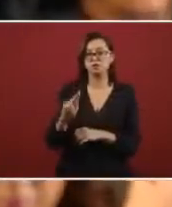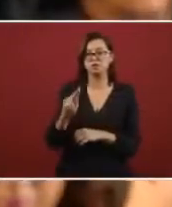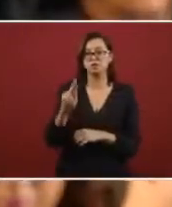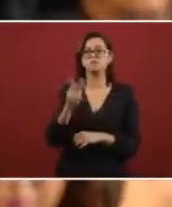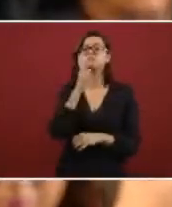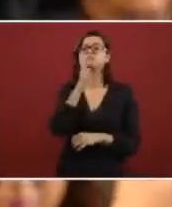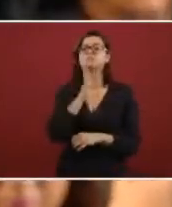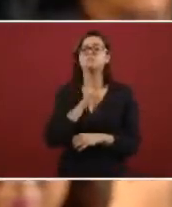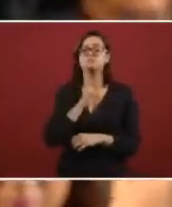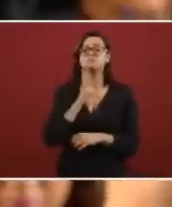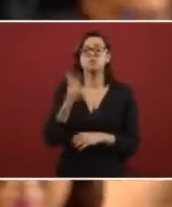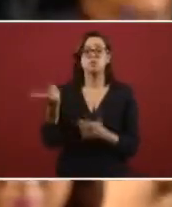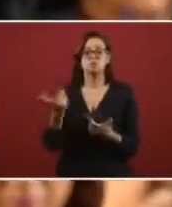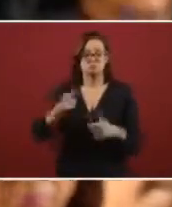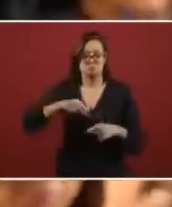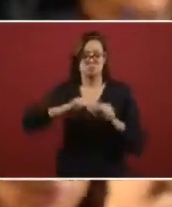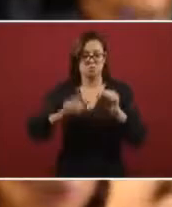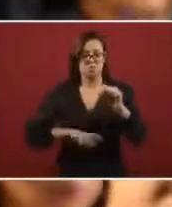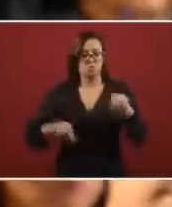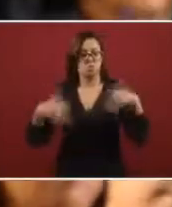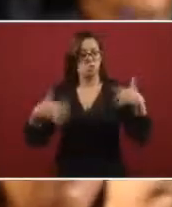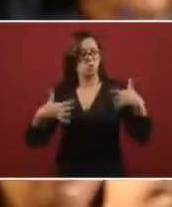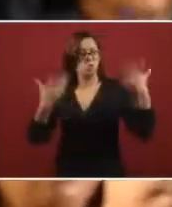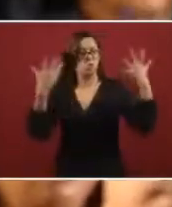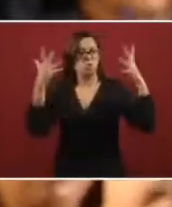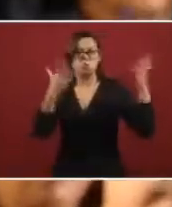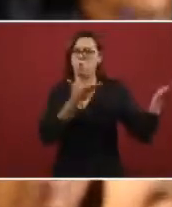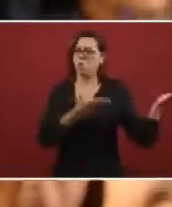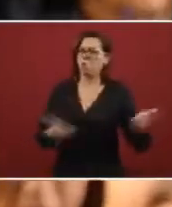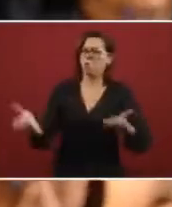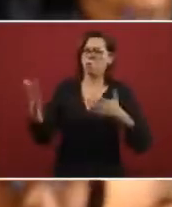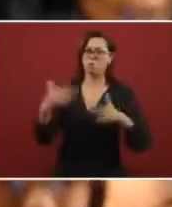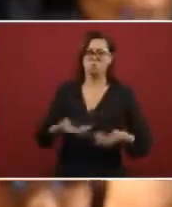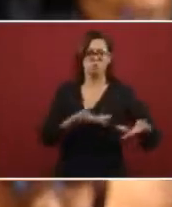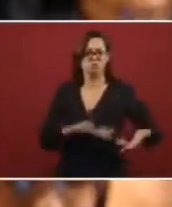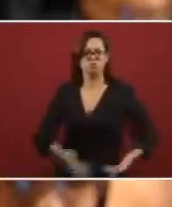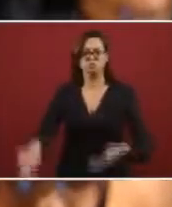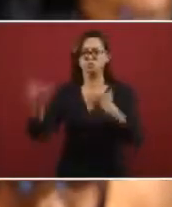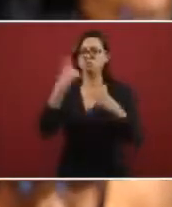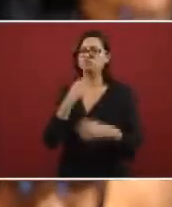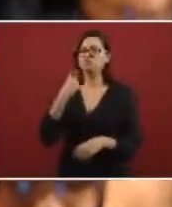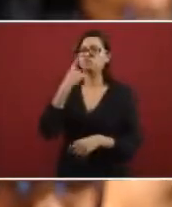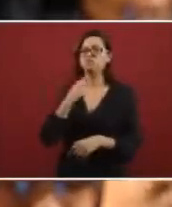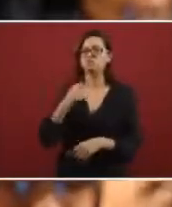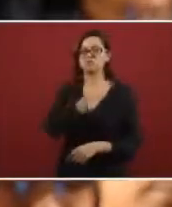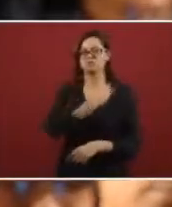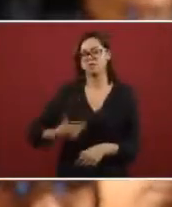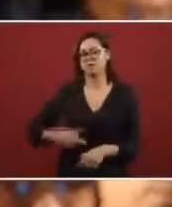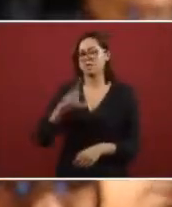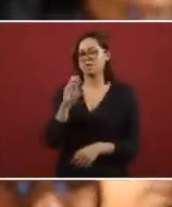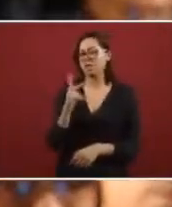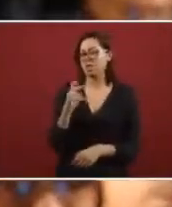they used to call us one of the oilers or petroleum people in the world